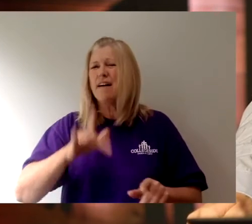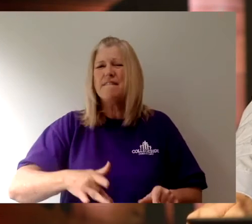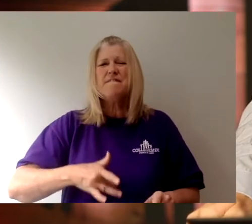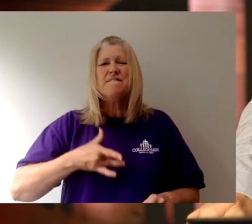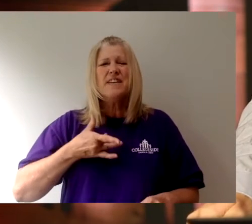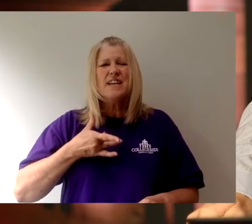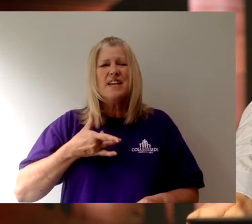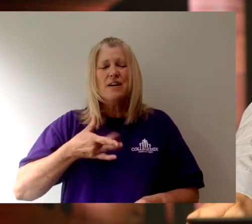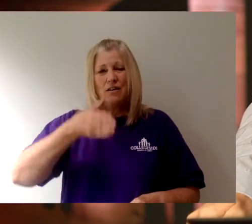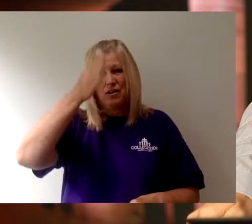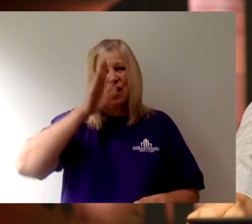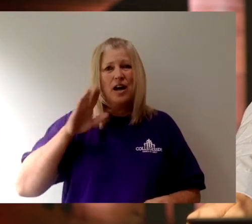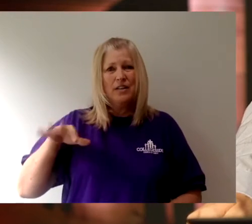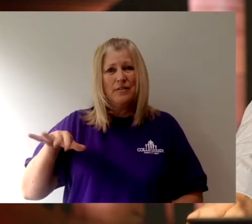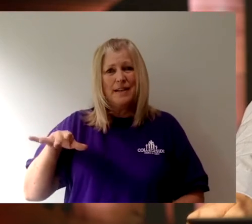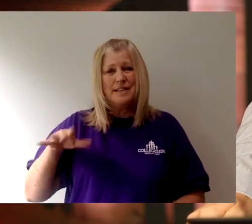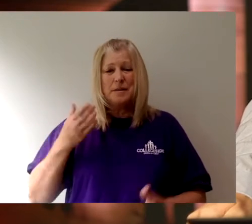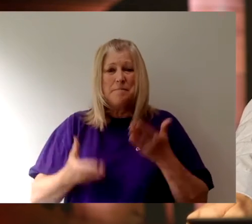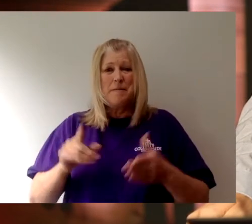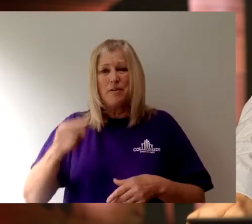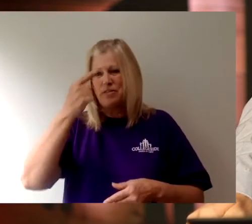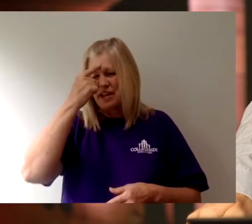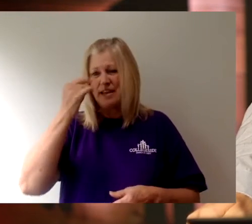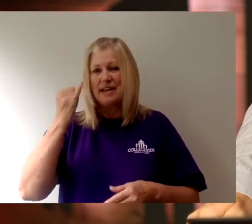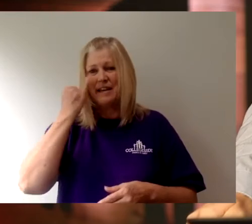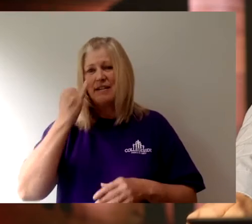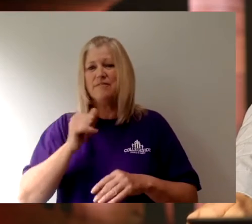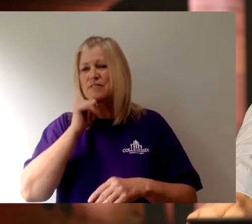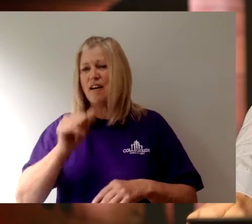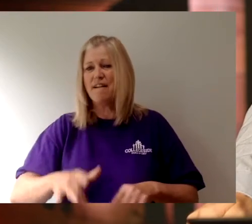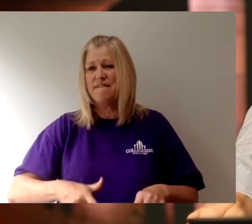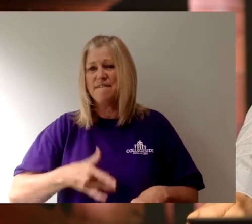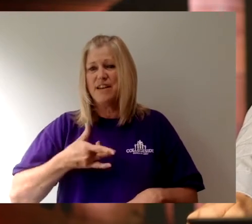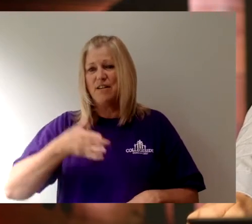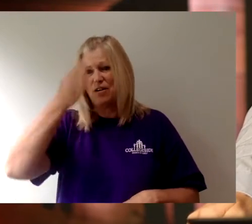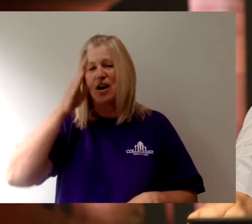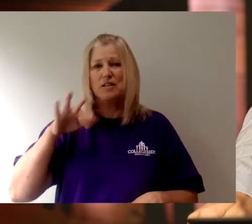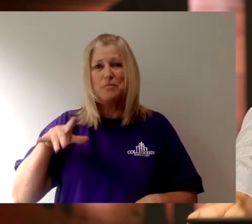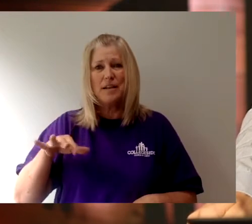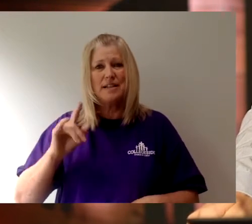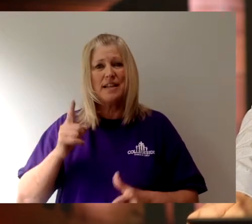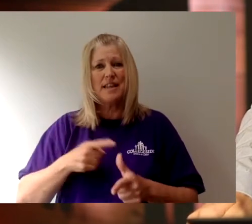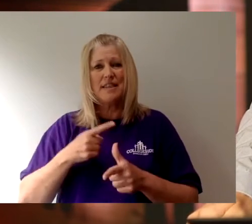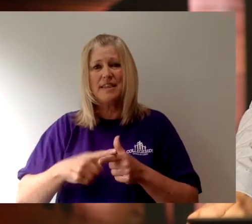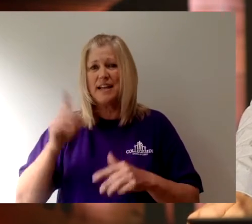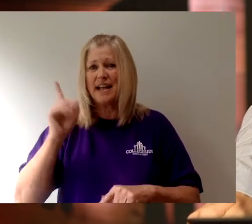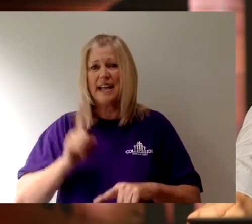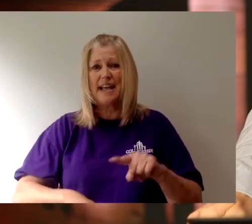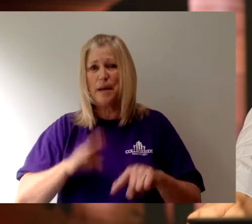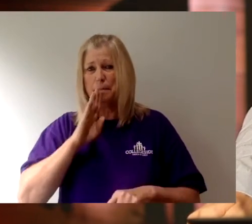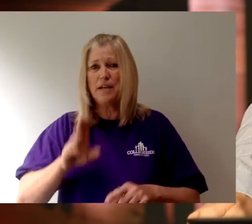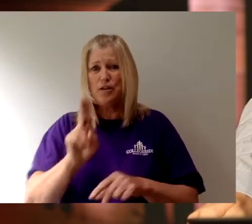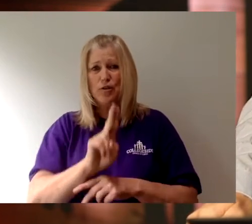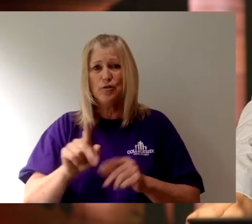God's presence. And maybe you're thinking, if I don't feel God's presence, then I can't be used to build God's house.